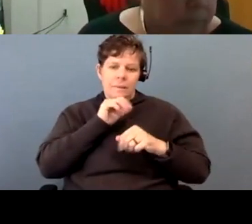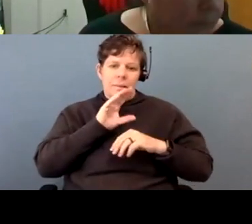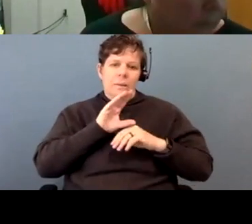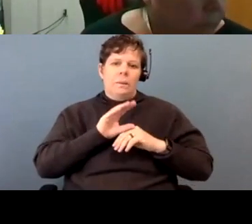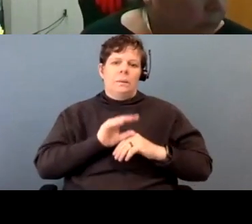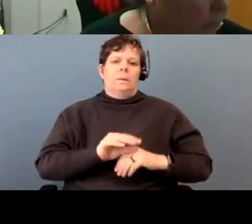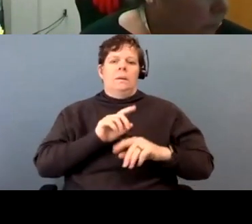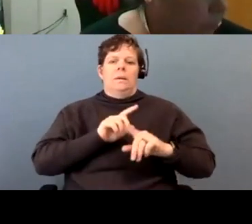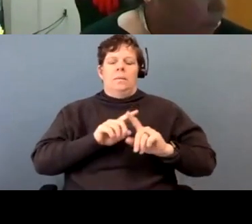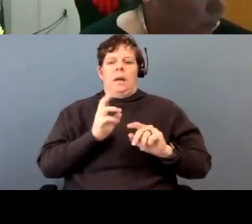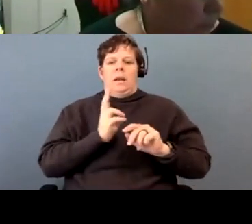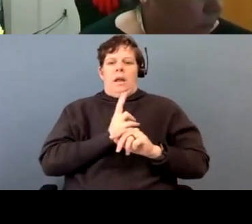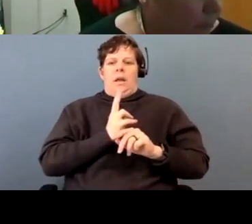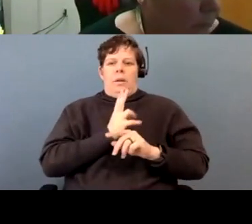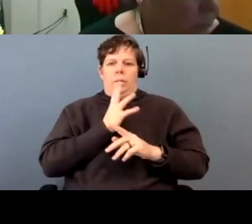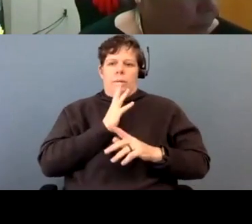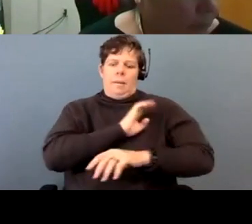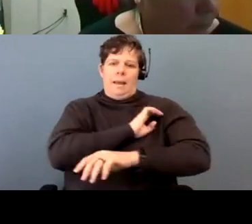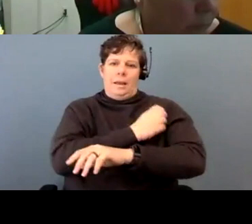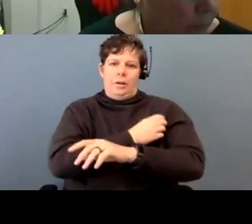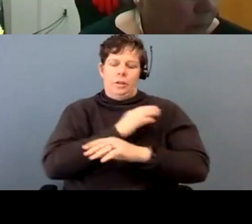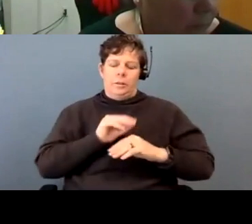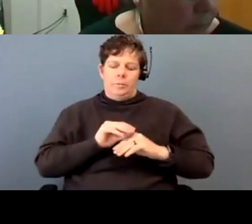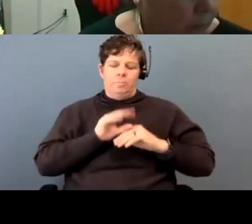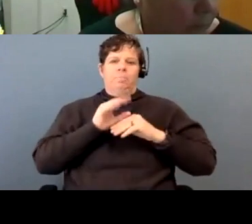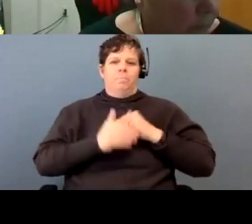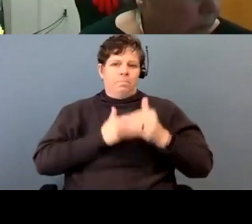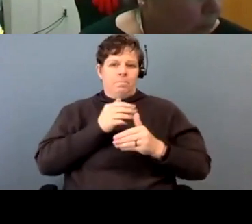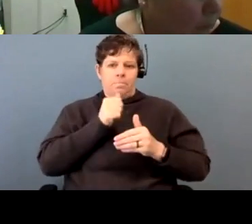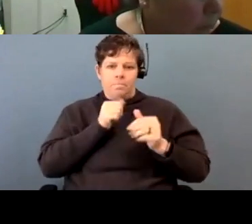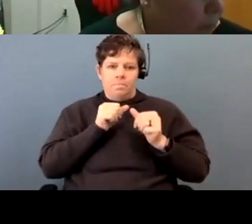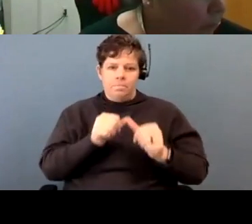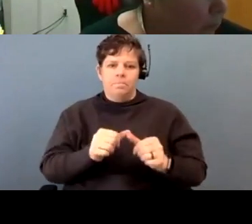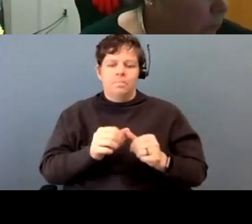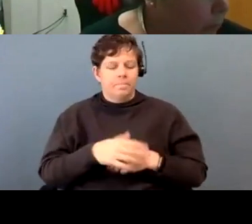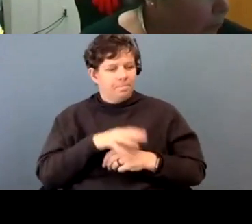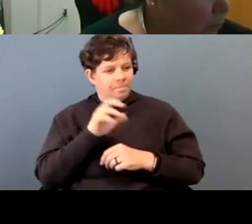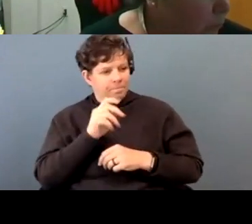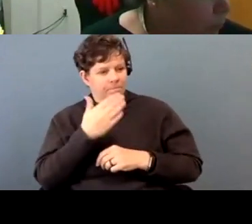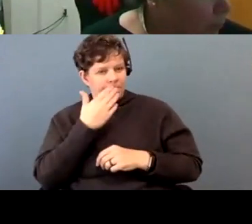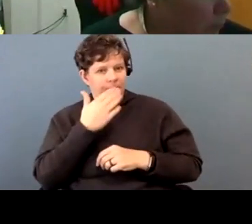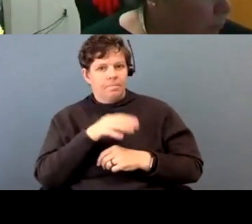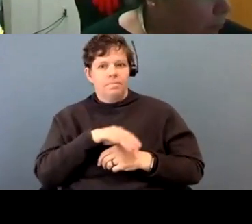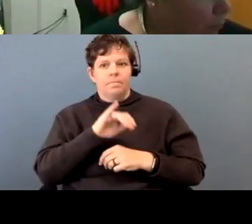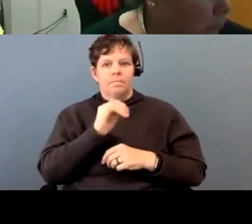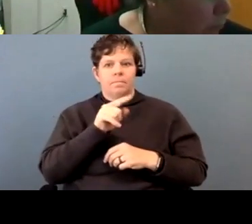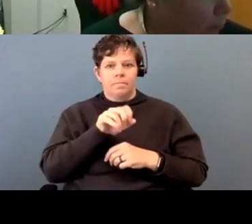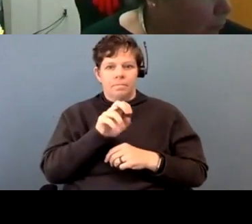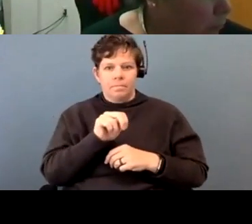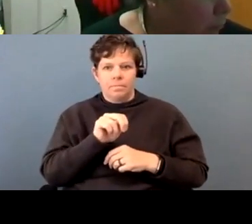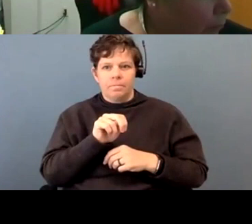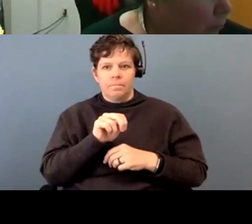everything to keep myself going. Mm-hmm. Thank you. I noticed Jacqueline started a smudge. I